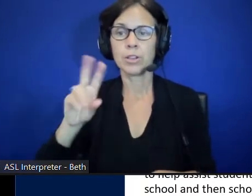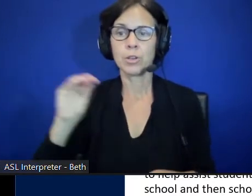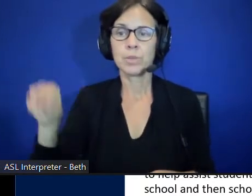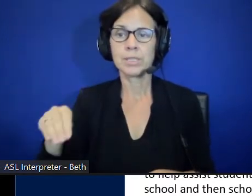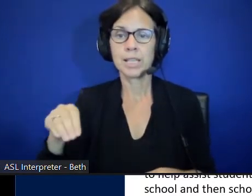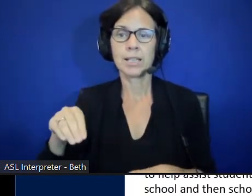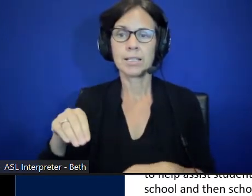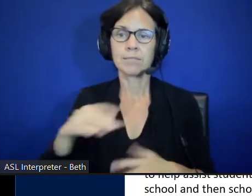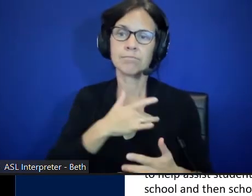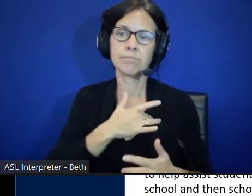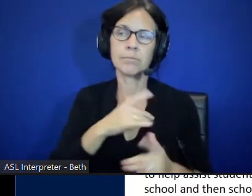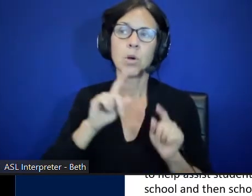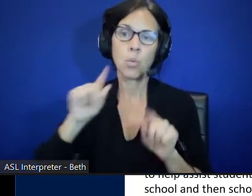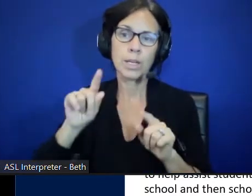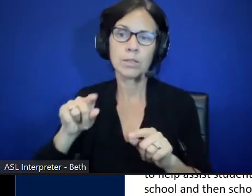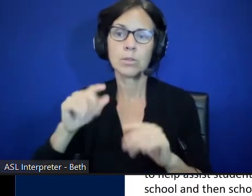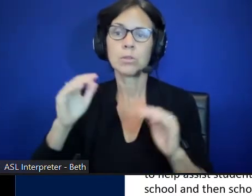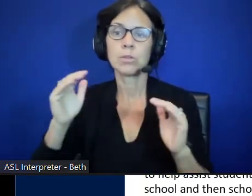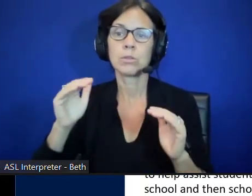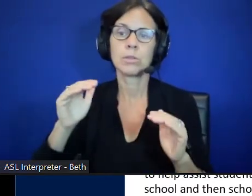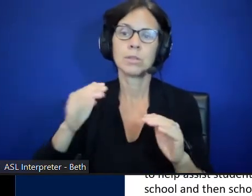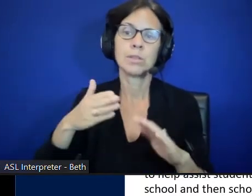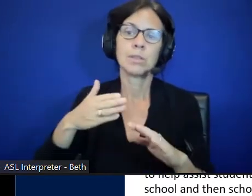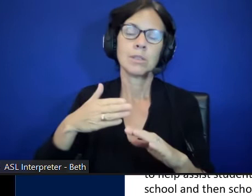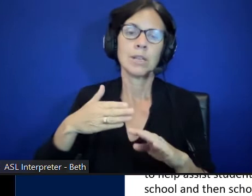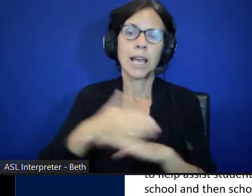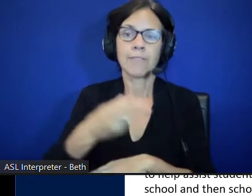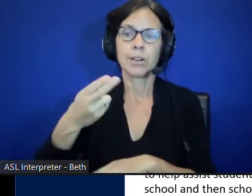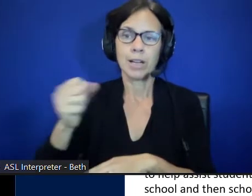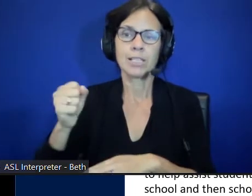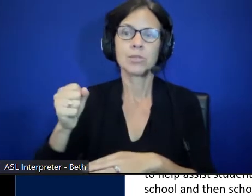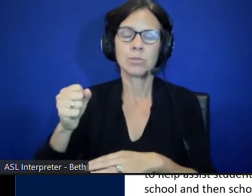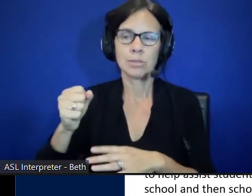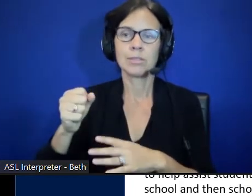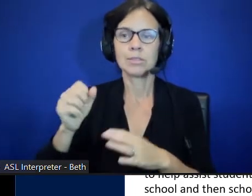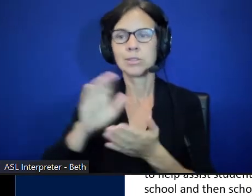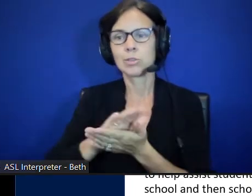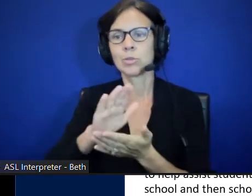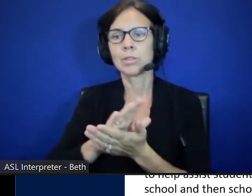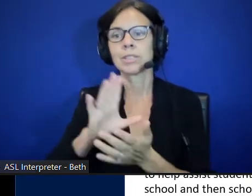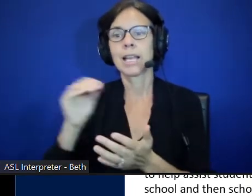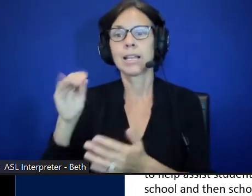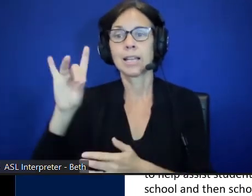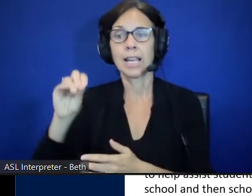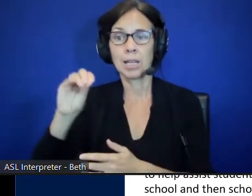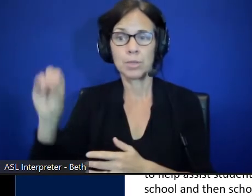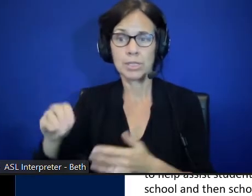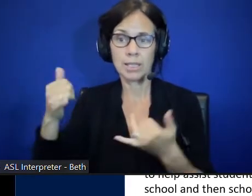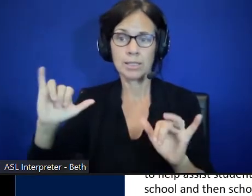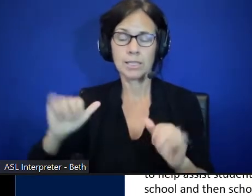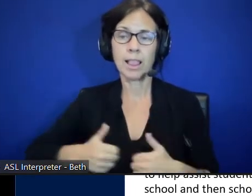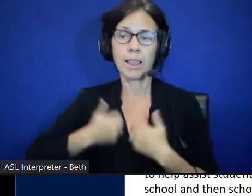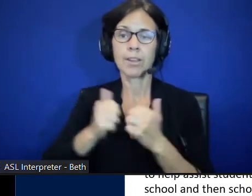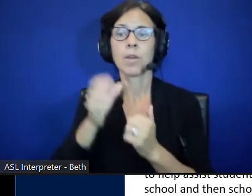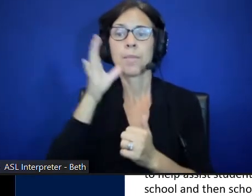attended post secondary education schools and 80% were still living with their parents and